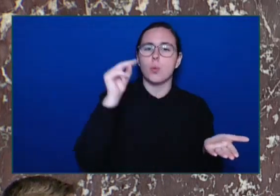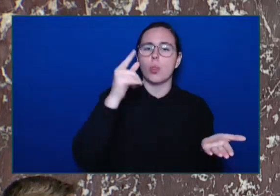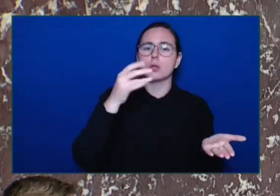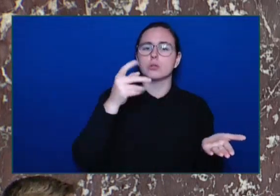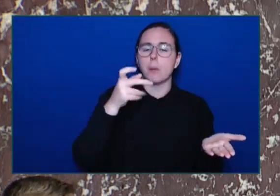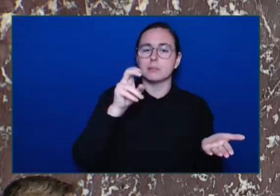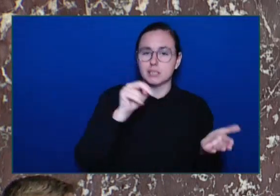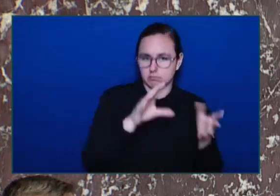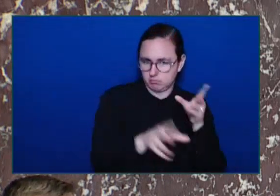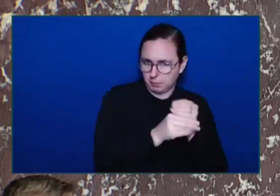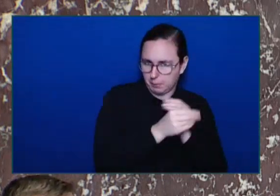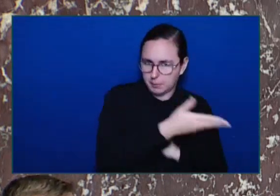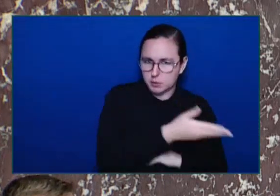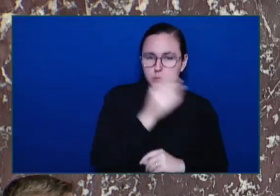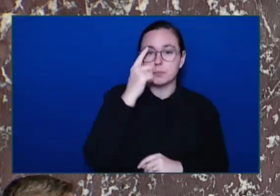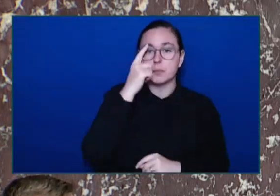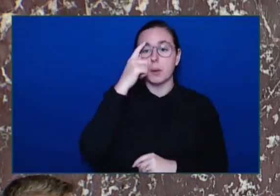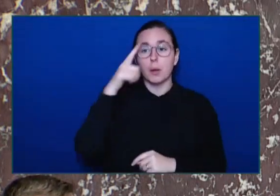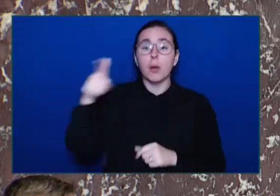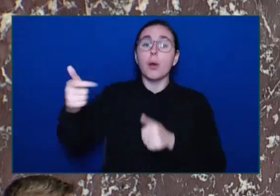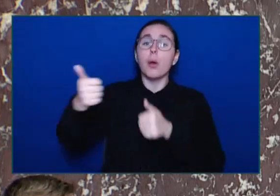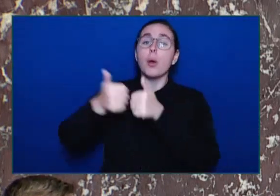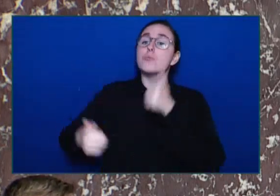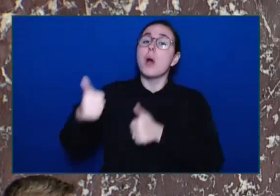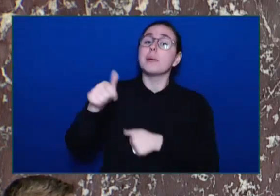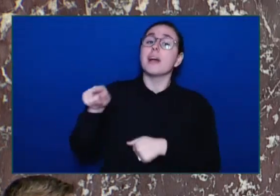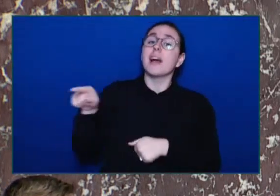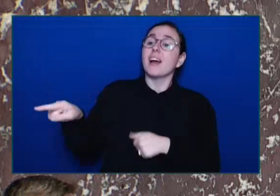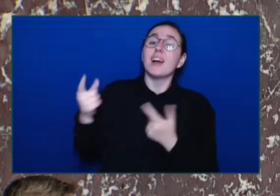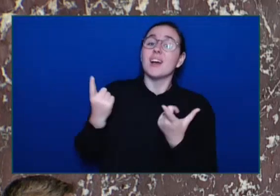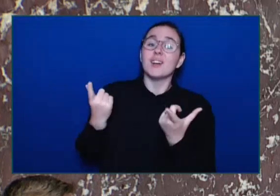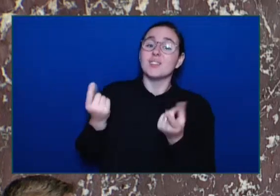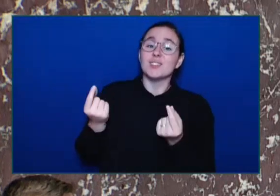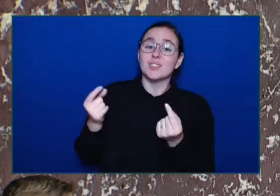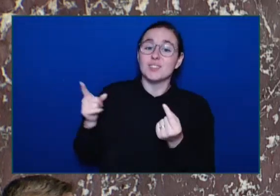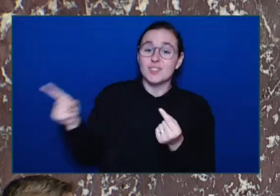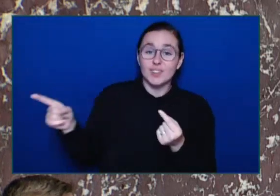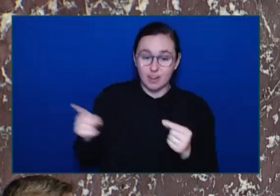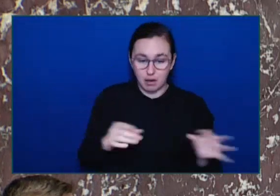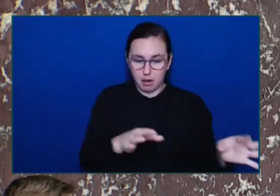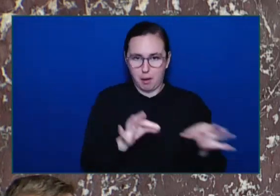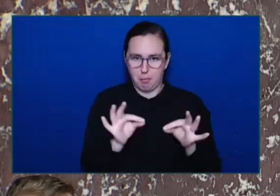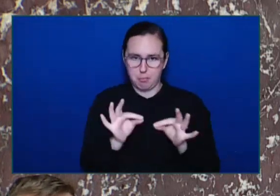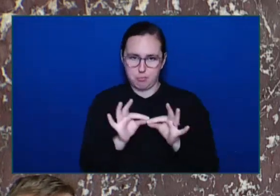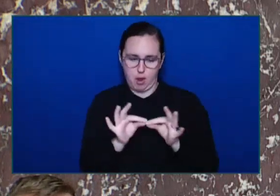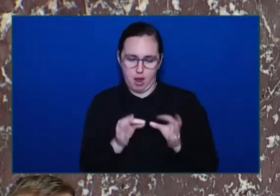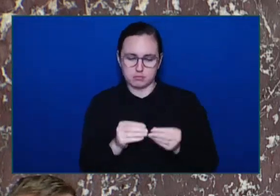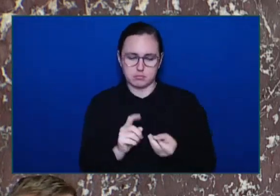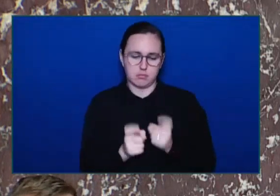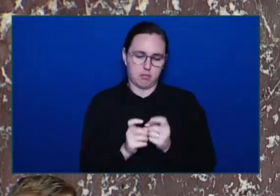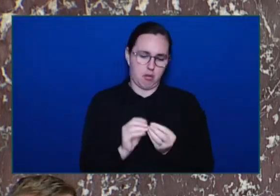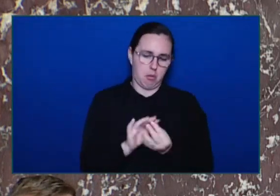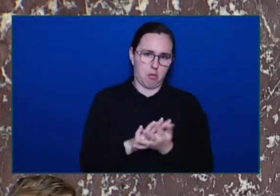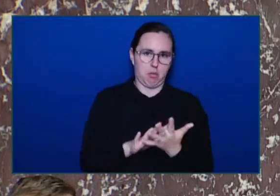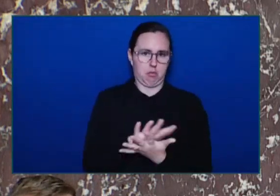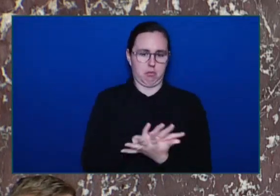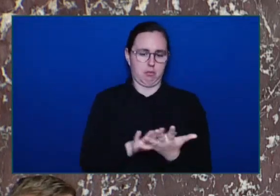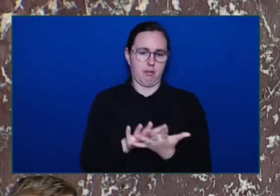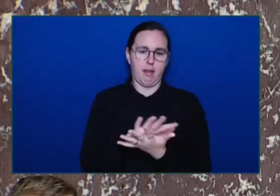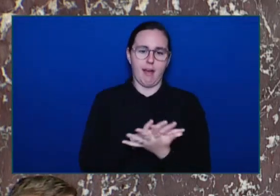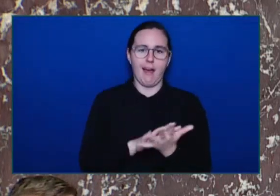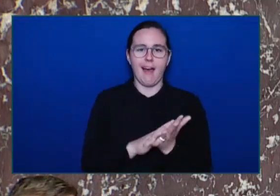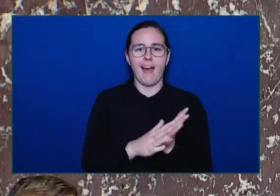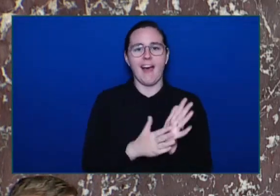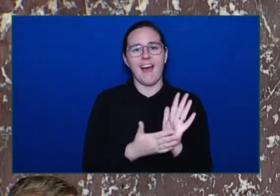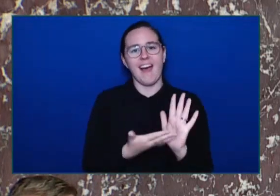fixes the rules however he needs To try to get the result he wants He's just done it with Bill 26 Where he's saying the courts don't matter It doesn't